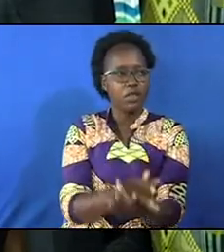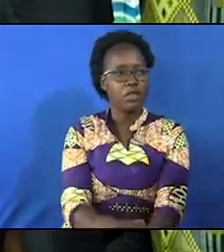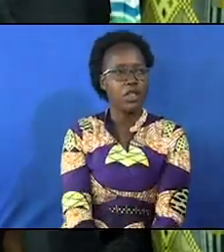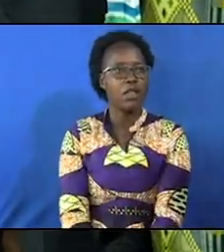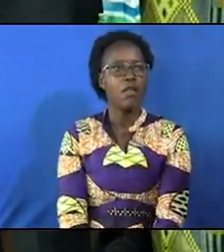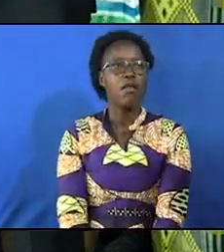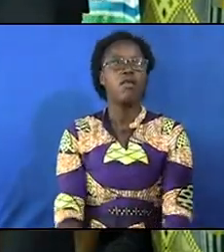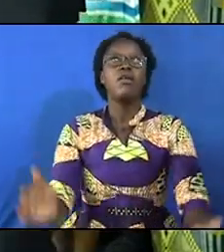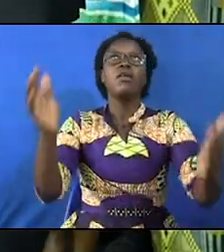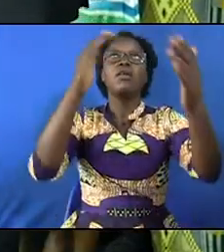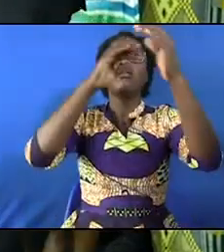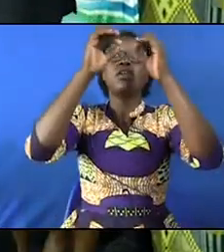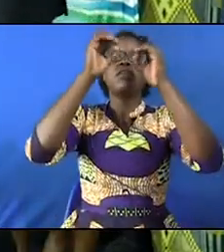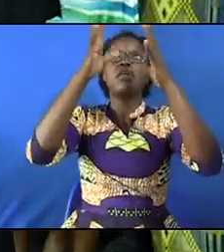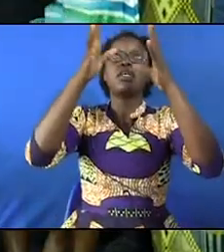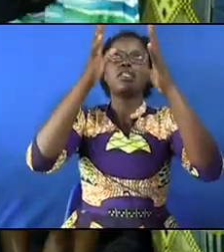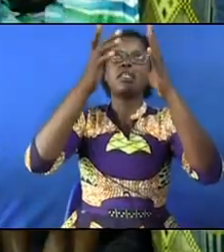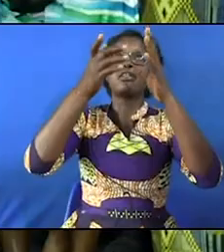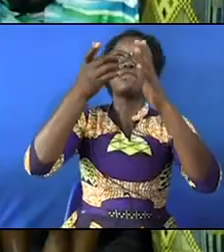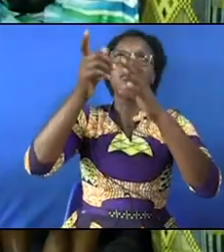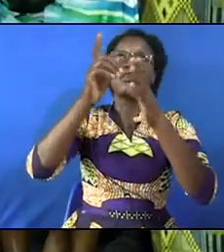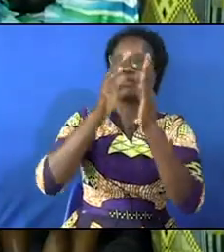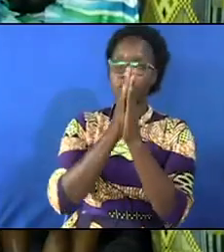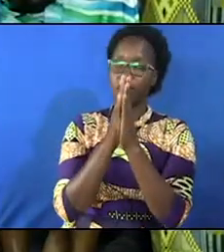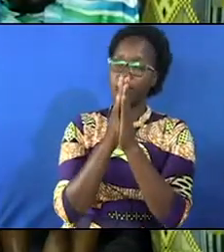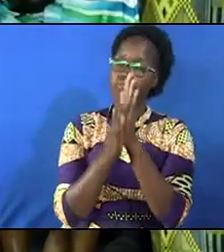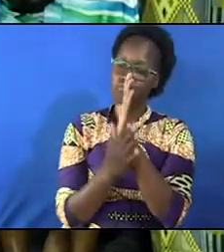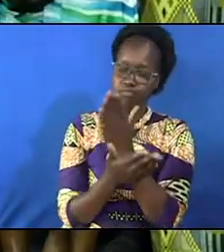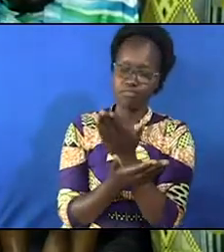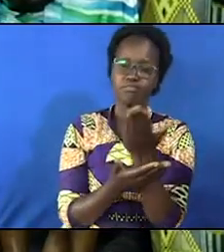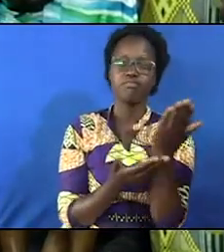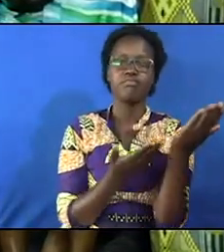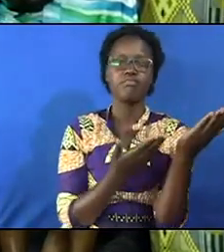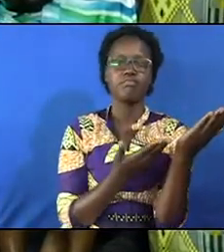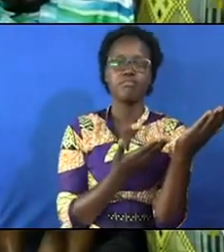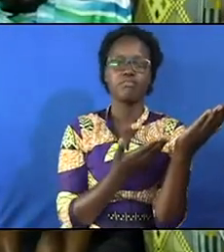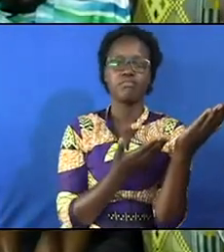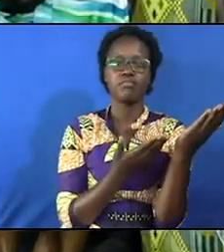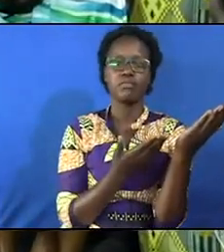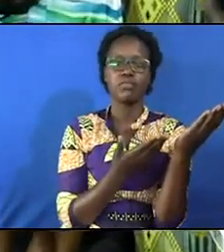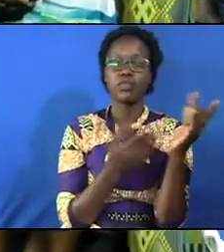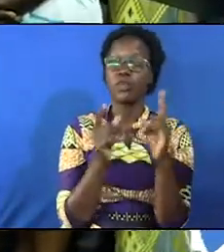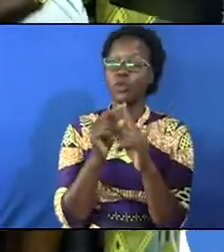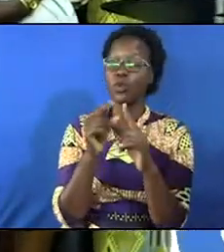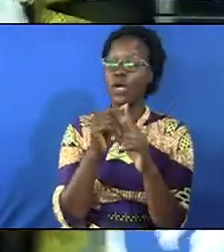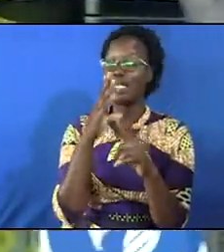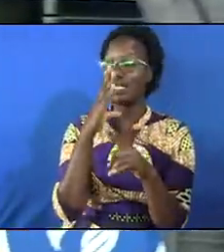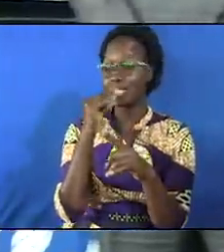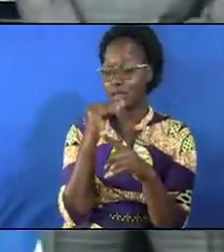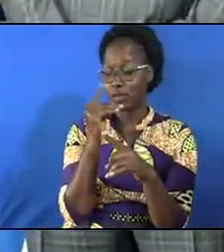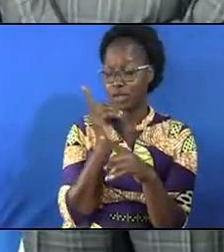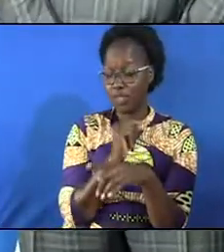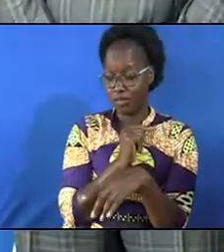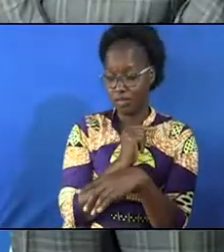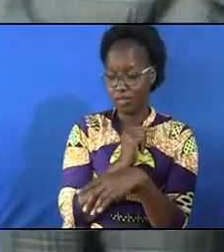our heavenly father just to add on this prayer your word has been spoken